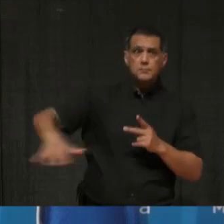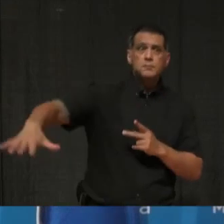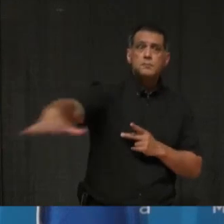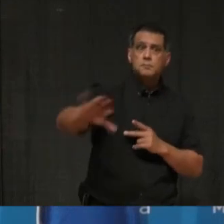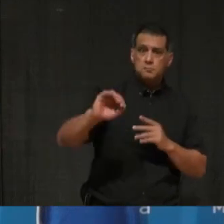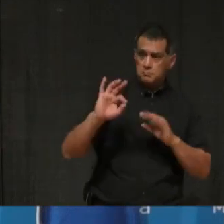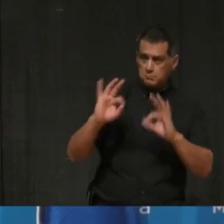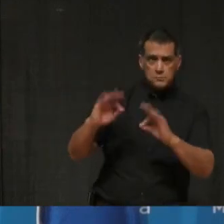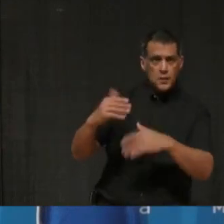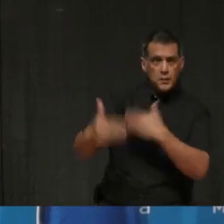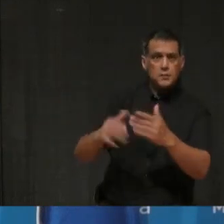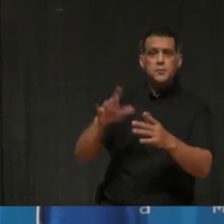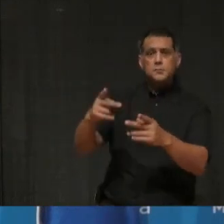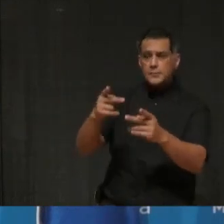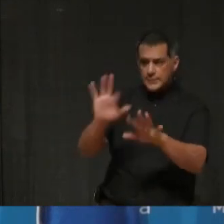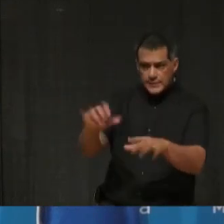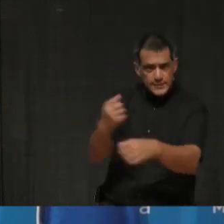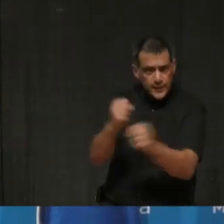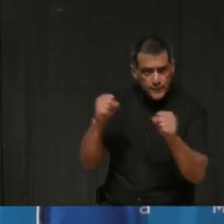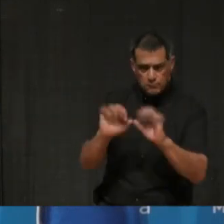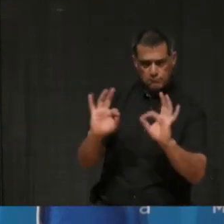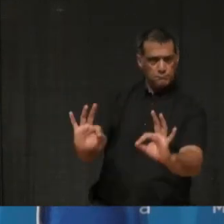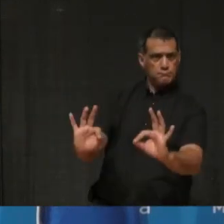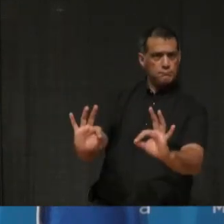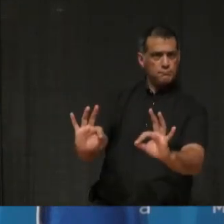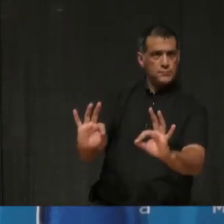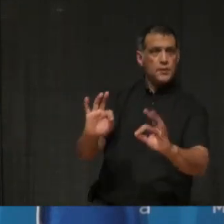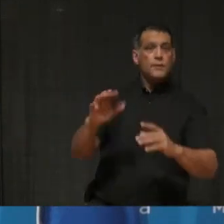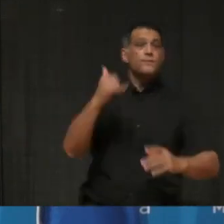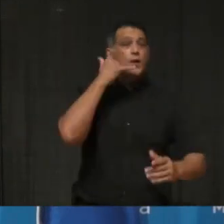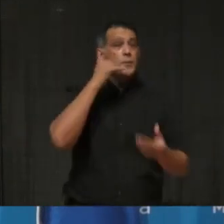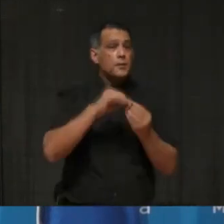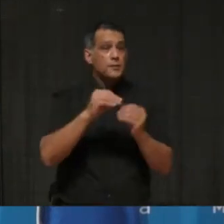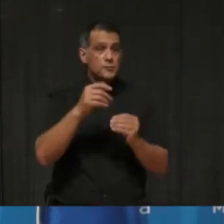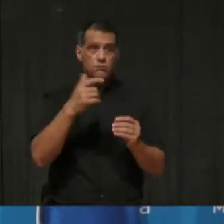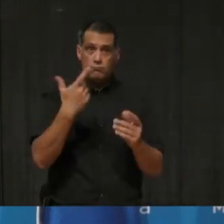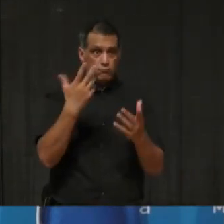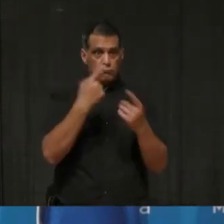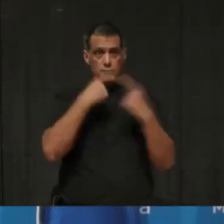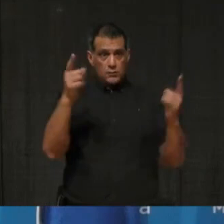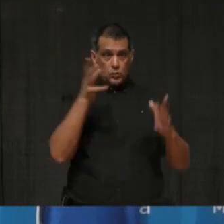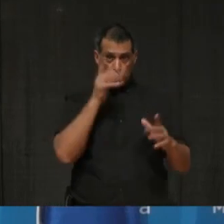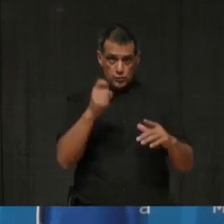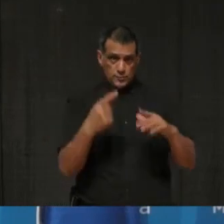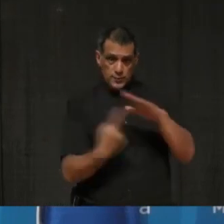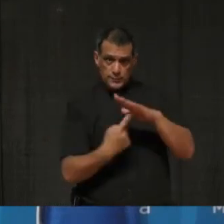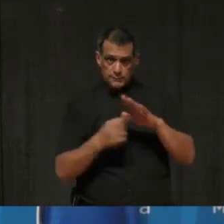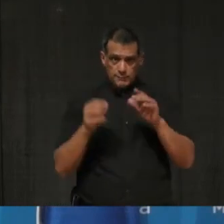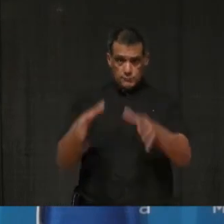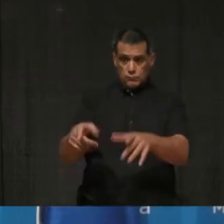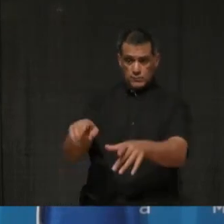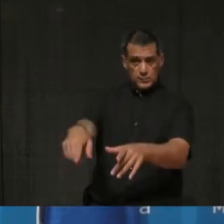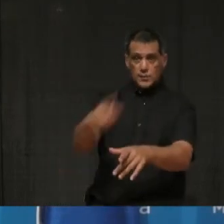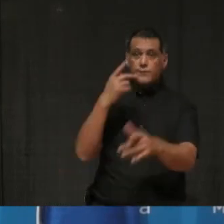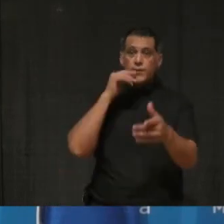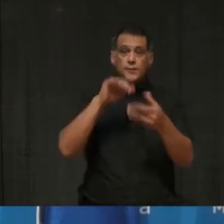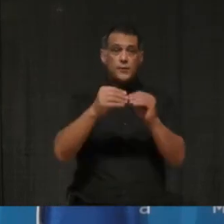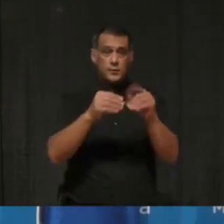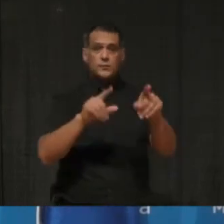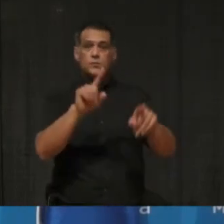safe. Um, and we have given out the phone number. Should you need the isolation centre, uh, call 905